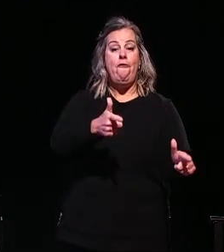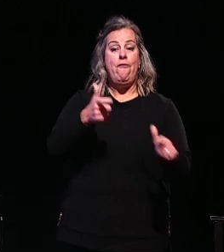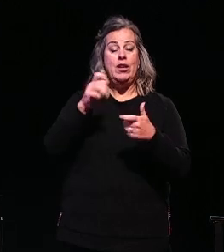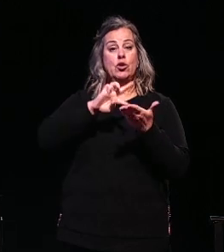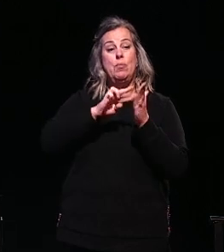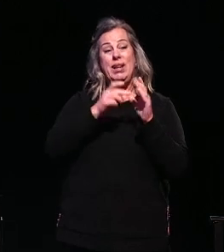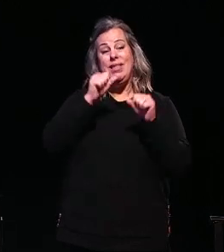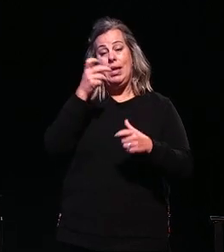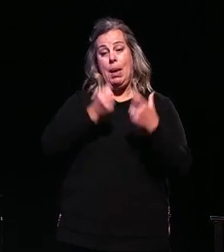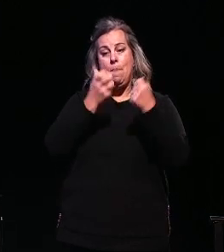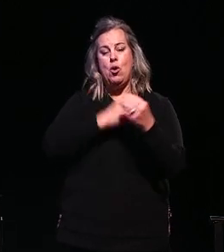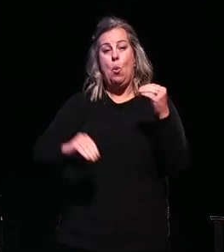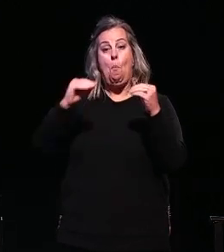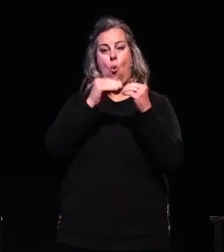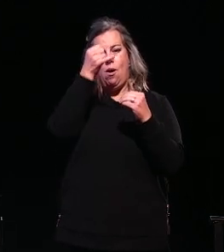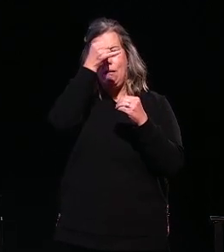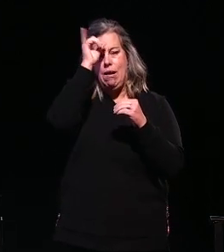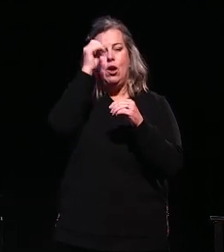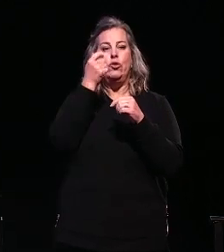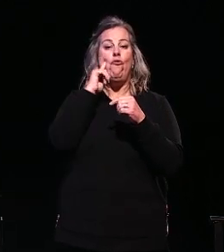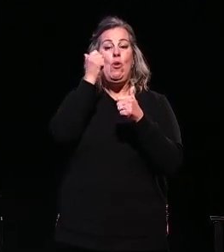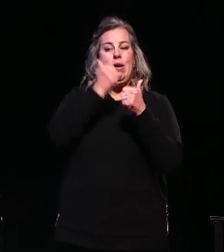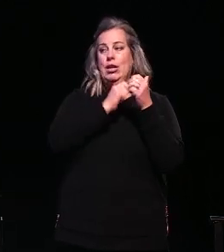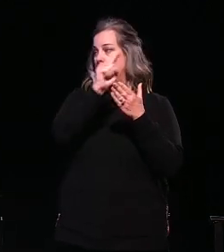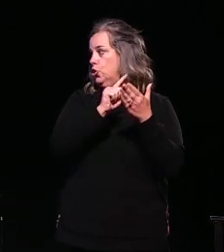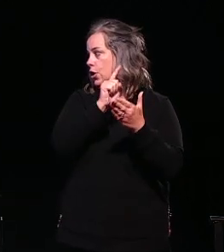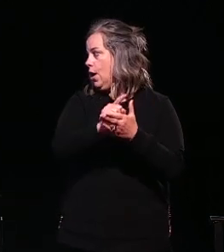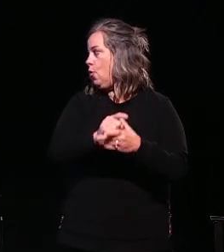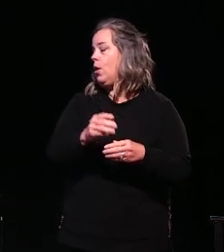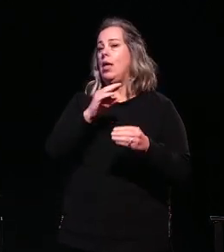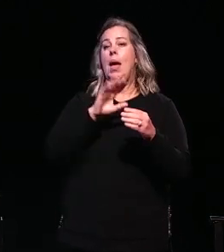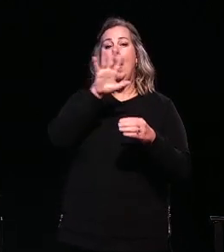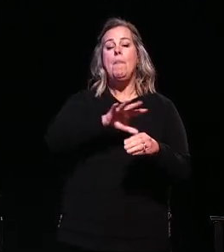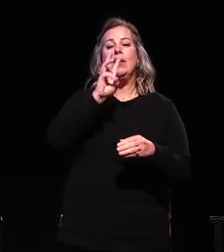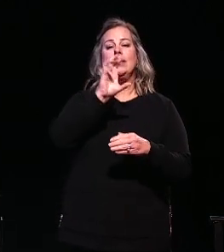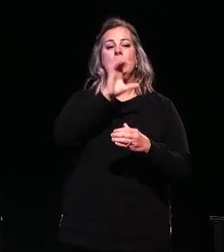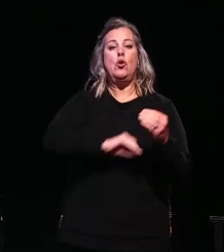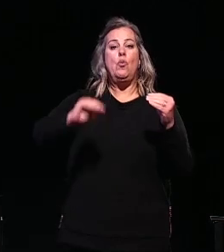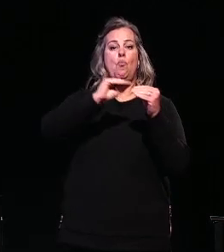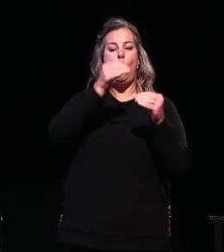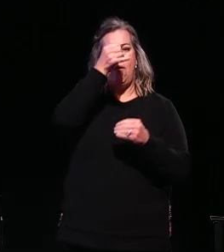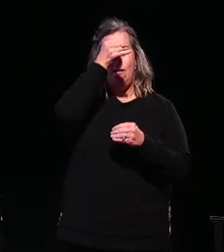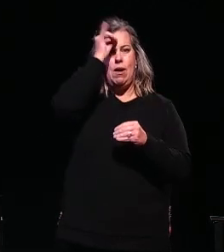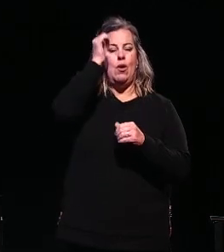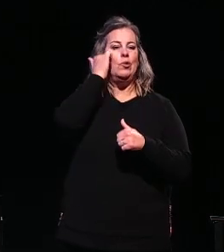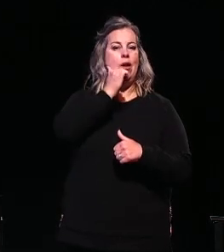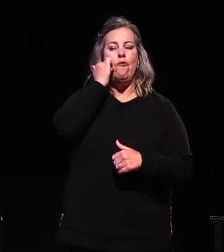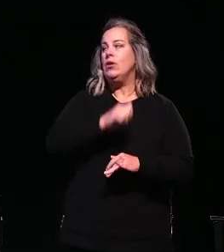hour. Freeland dairy in Indiana can milk 600 more cows per day with the stimulation from the vortex in that green zone.